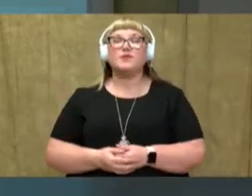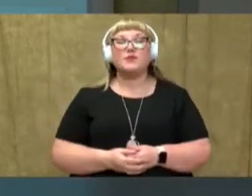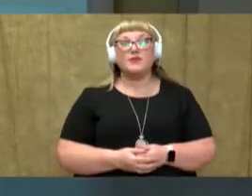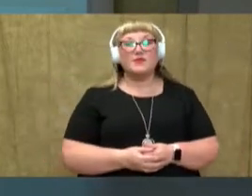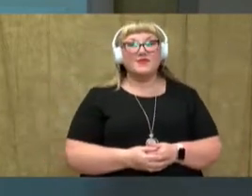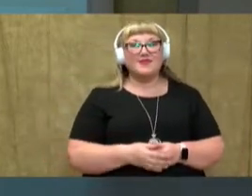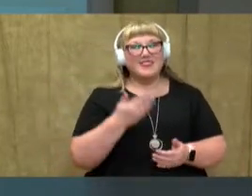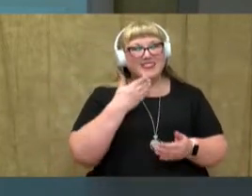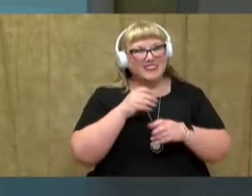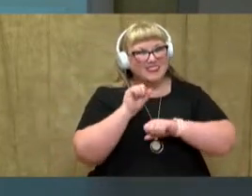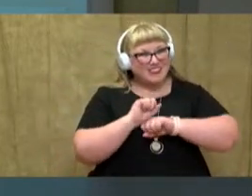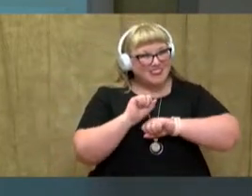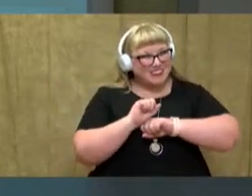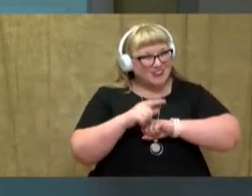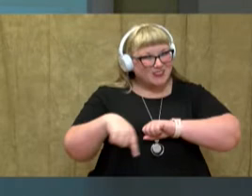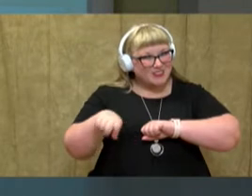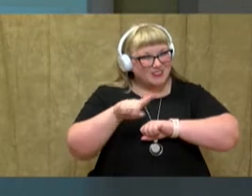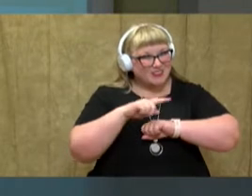Good job.